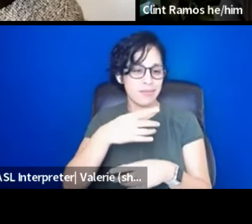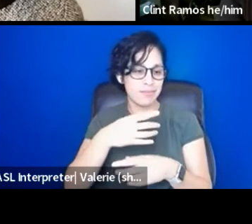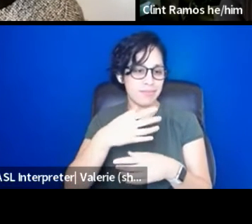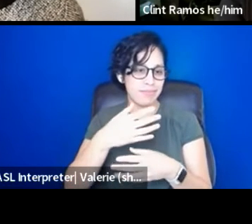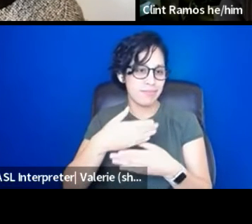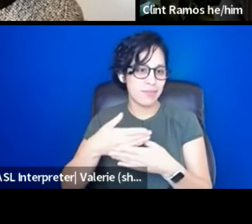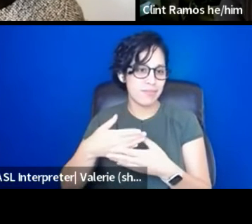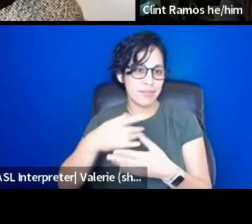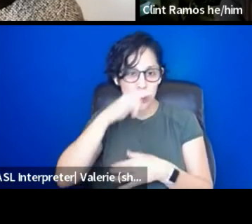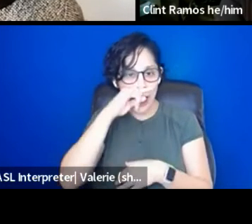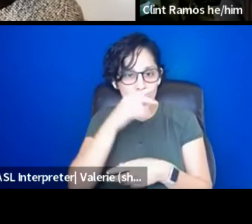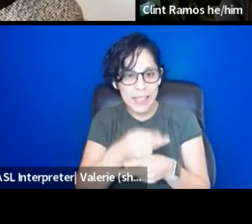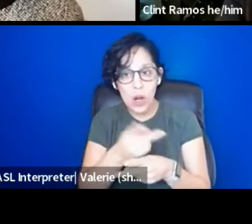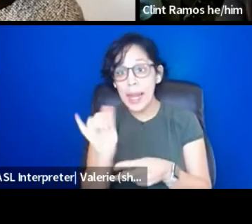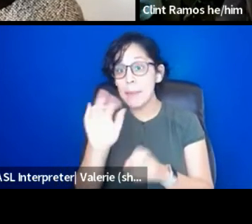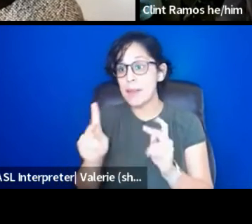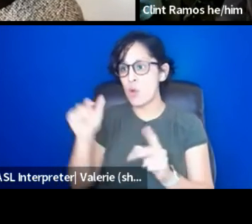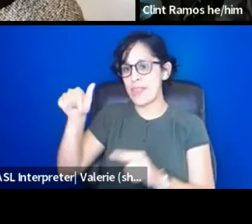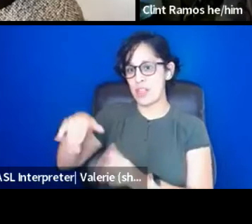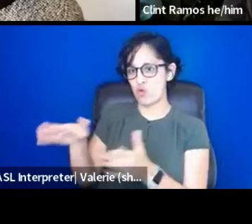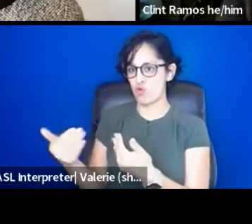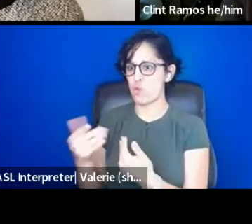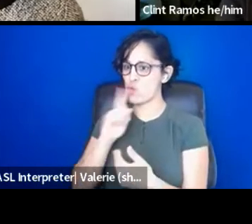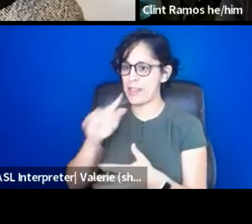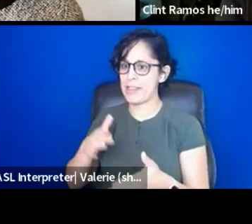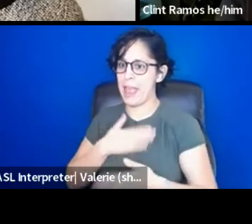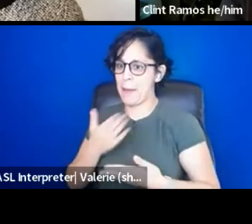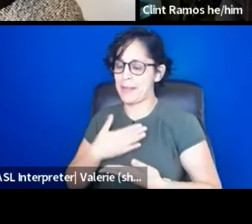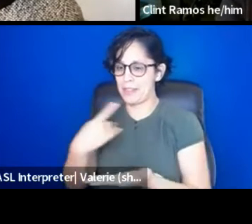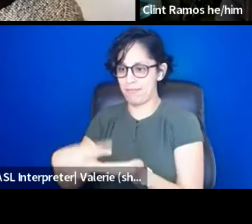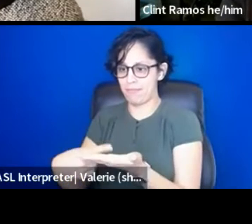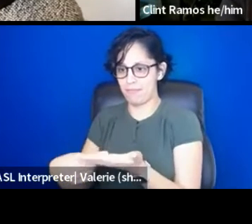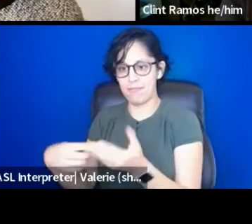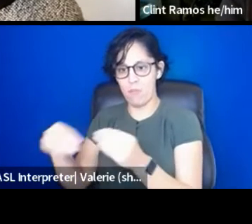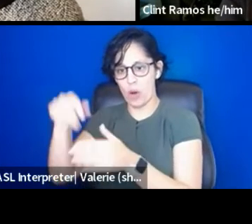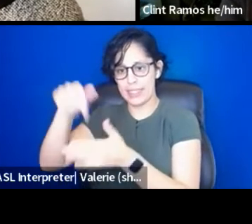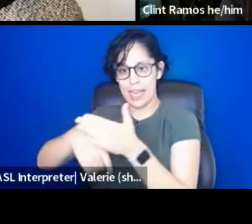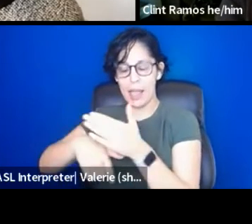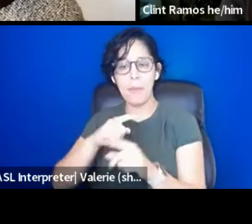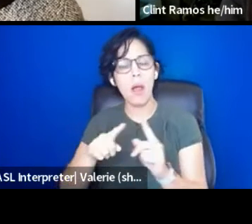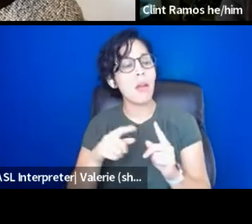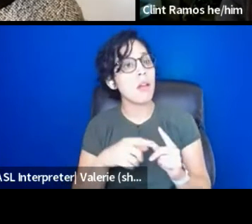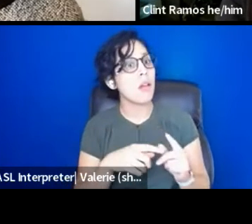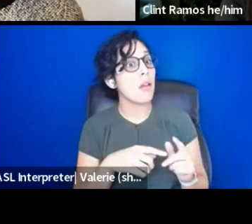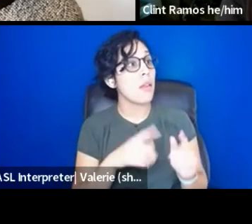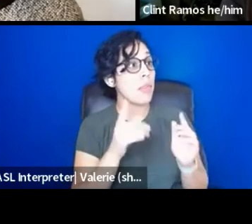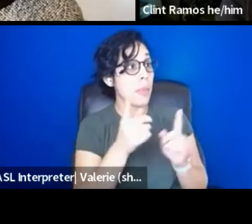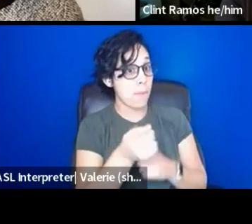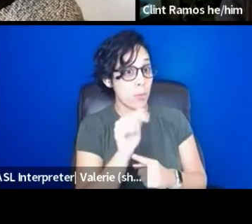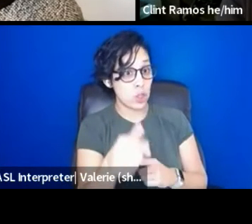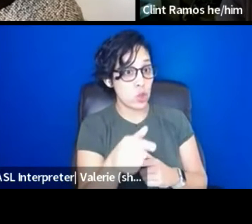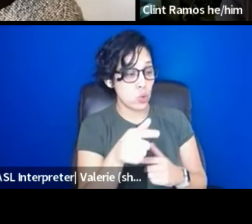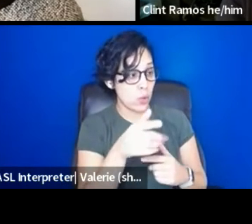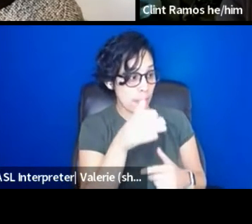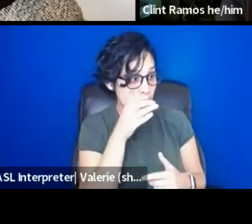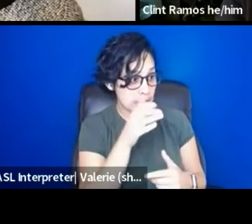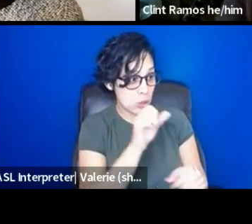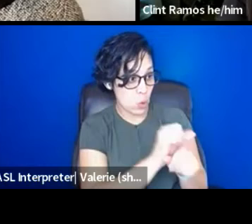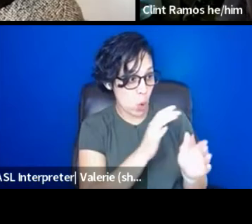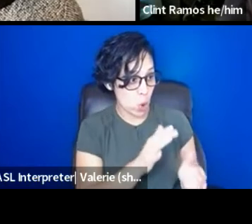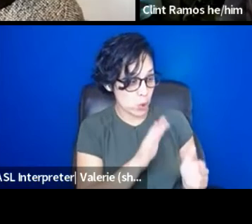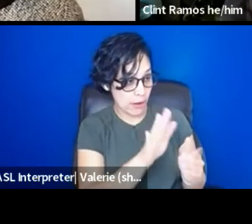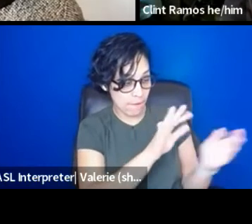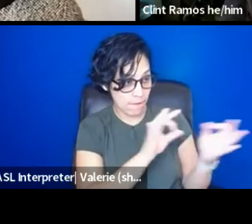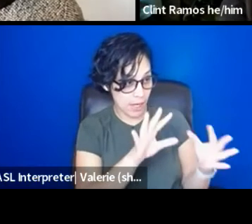would be very glad to talk about as well. The idea of like, once you start listening to your workers to make it a more beneficial place to work,